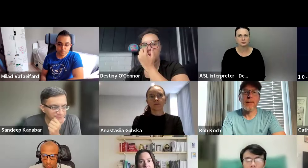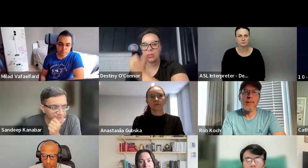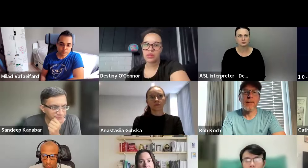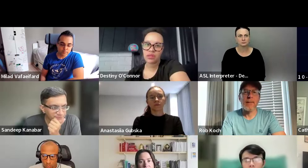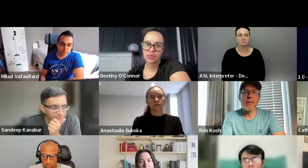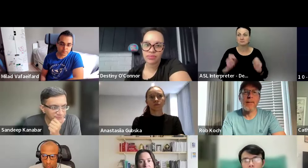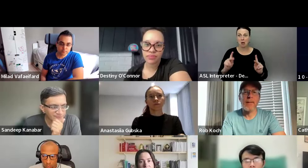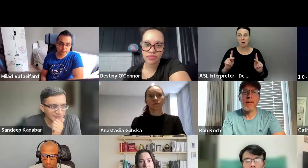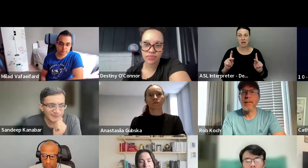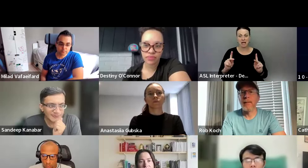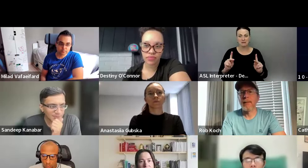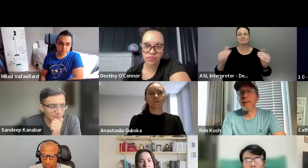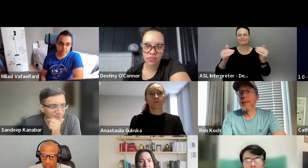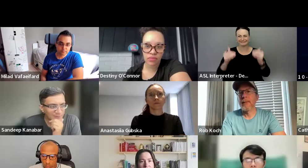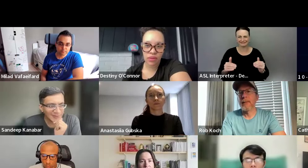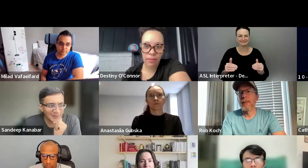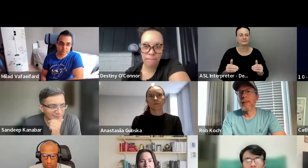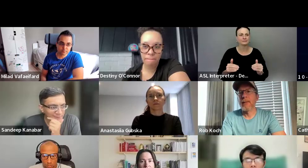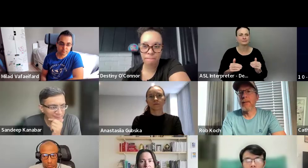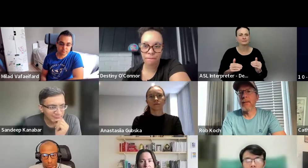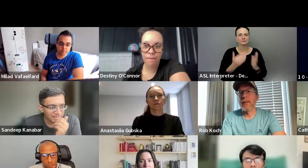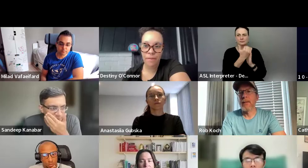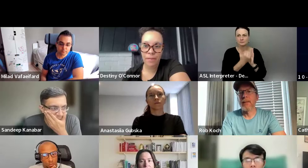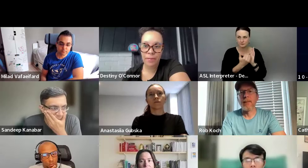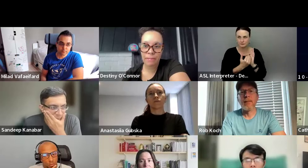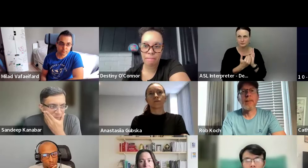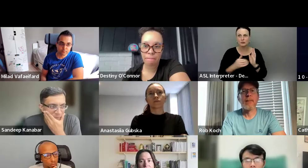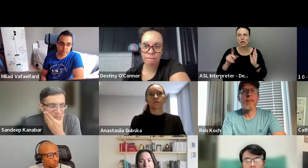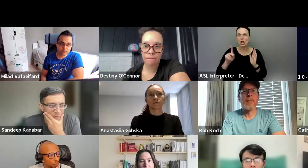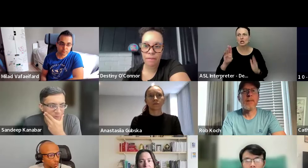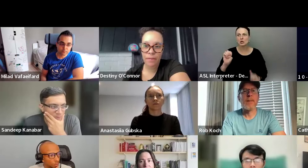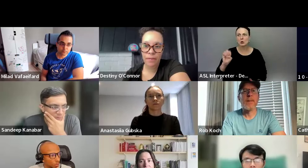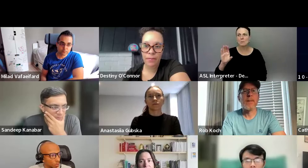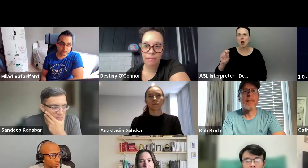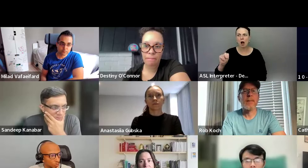Okay. Then I'll move to KubeCon scholarships.